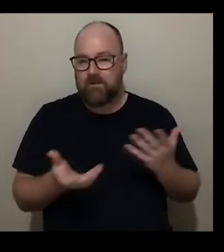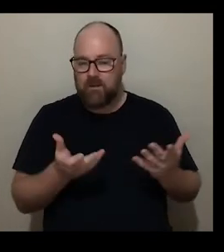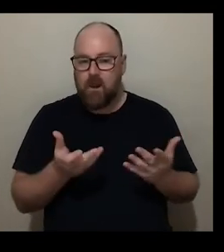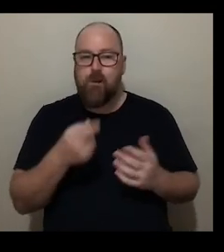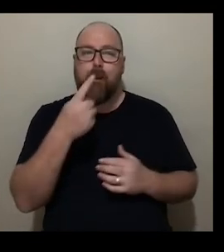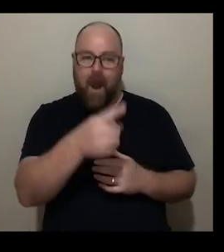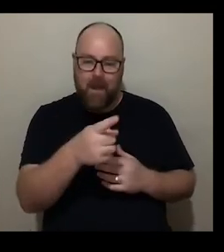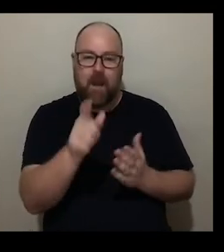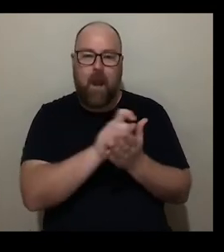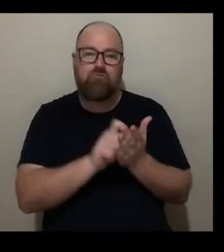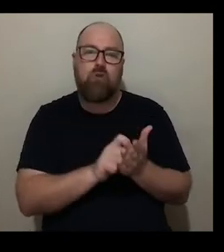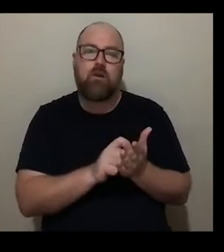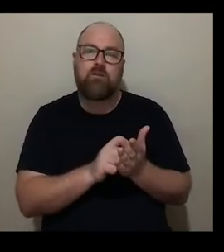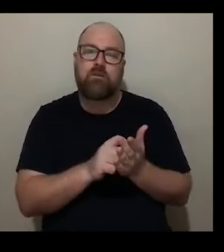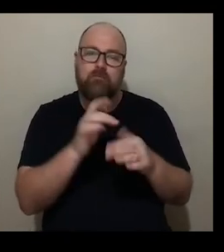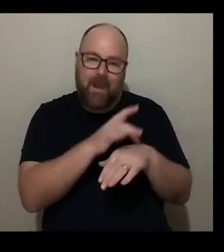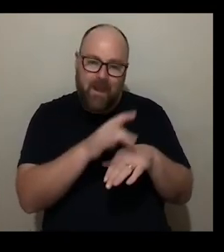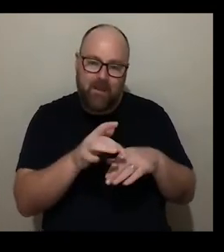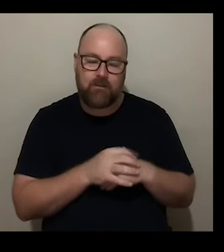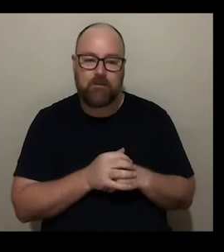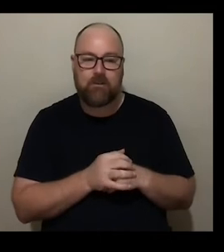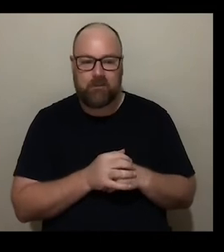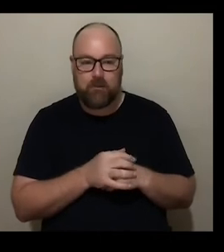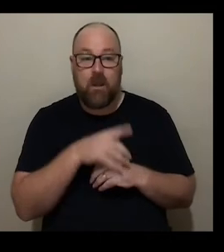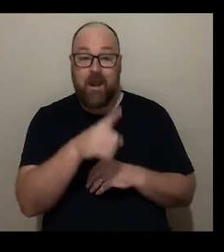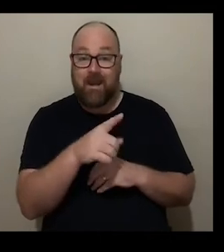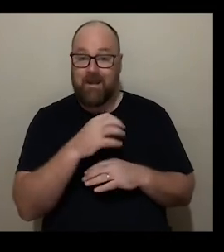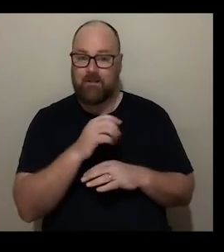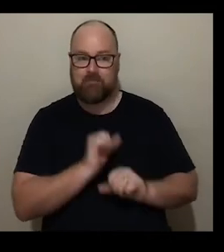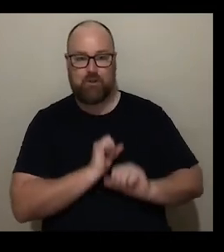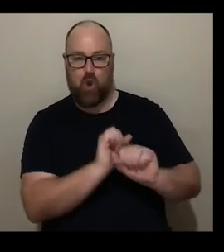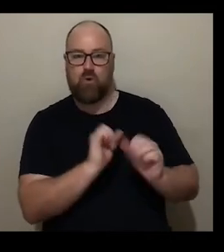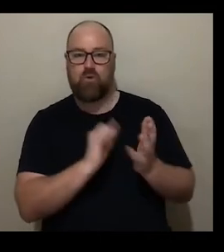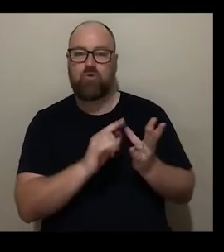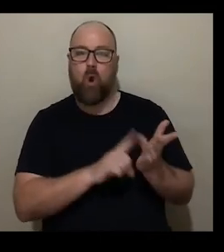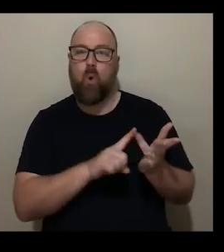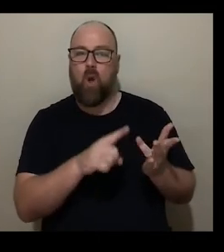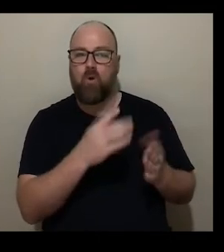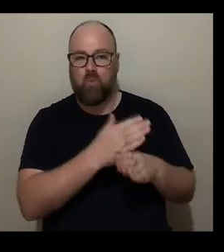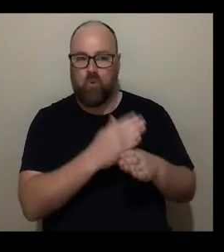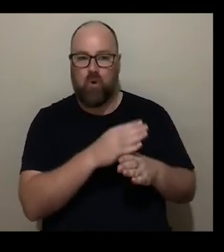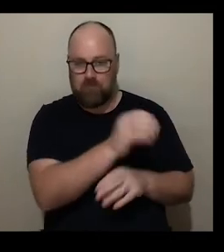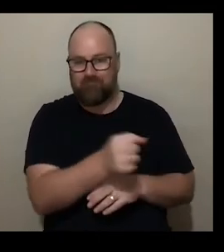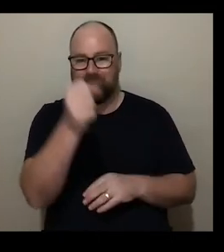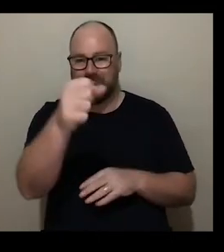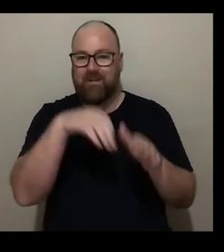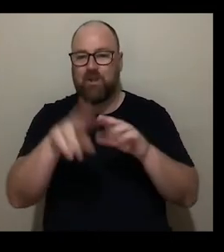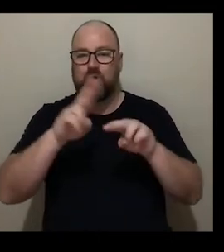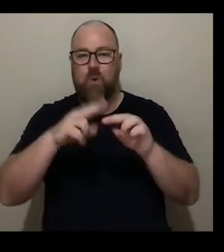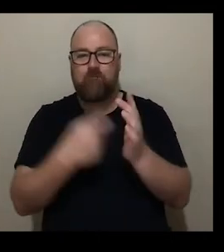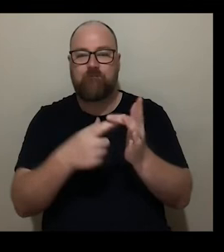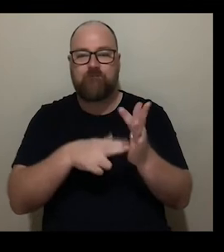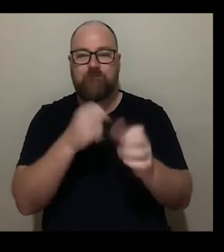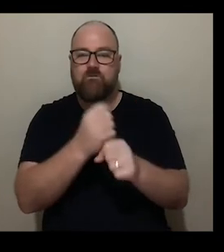he's also a playwright has just come off a tour with gray eye and is taking his own solo work to the fringe so there really is just a wealth of amazing